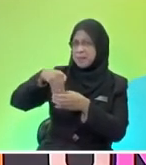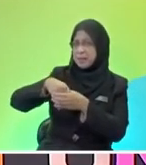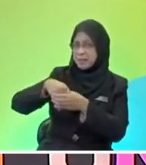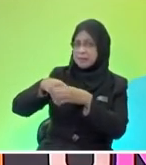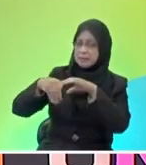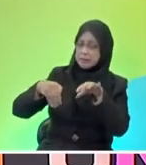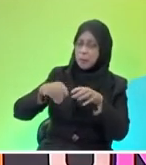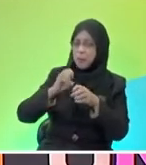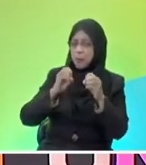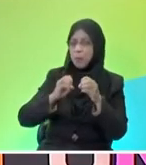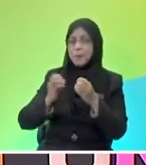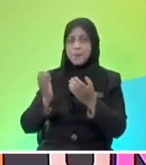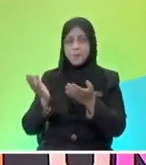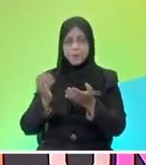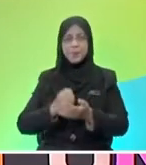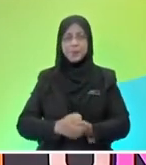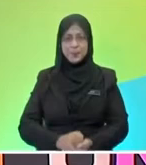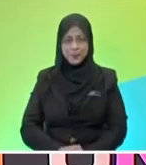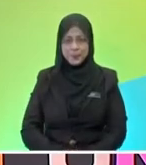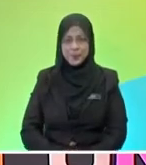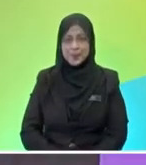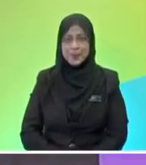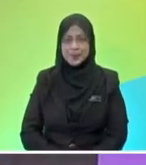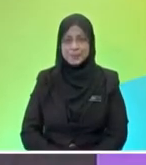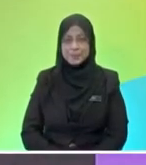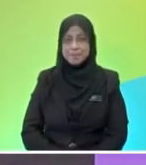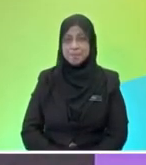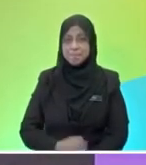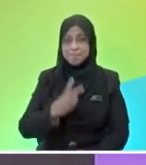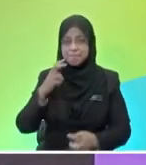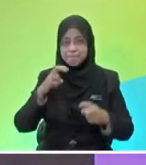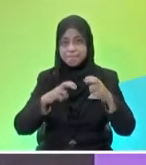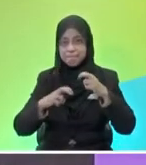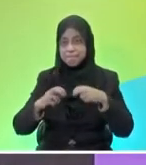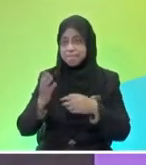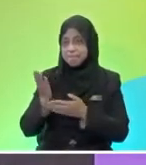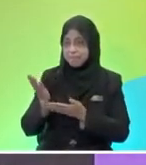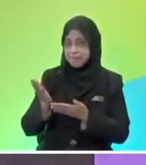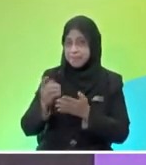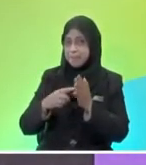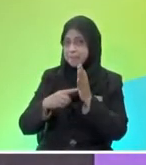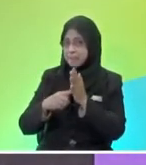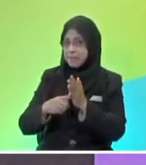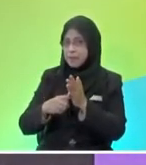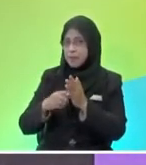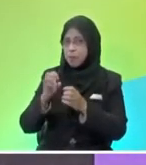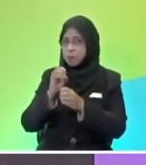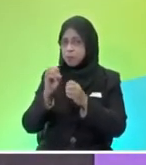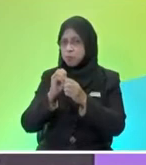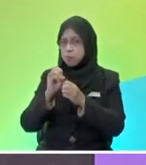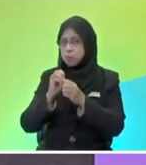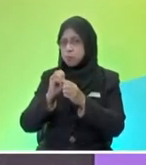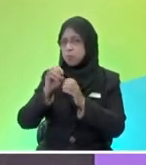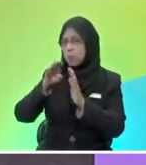chips there. I to play carom. Yes. Okay, so what does it show here? It shows that the empty compartment has less